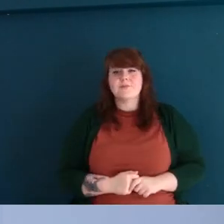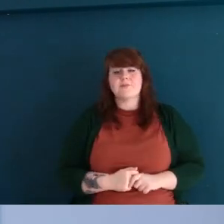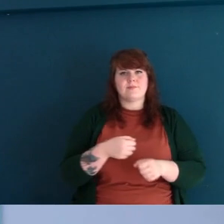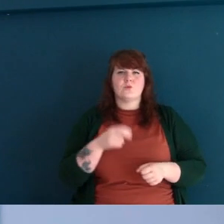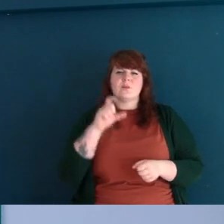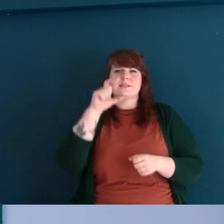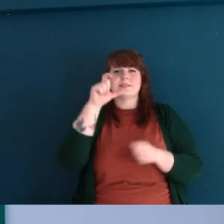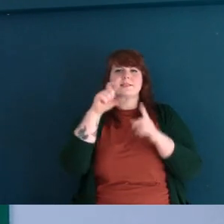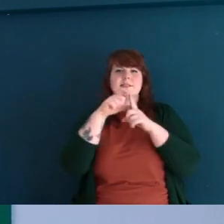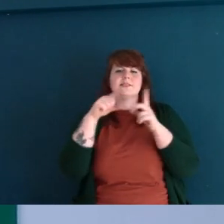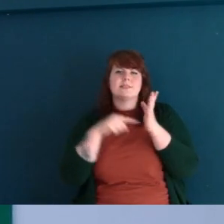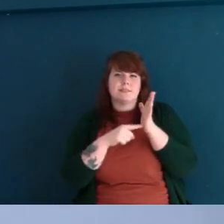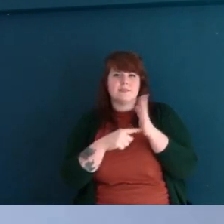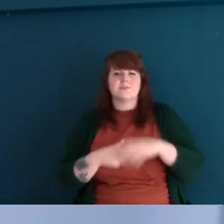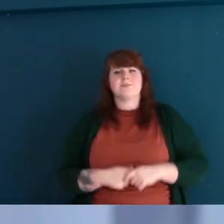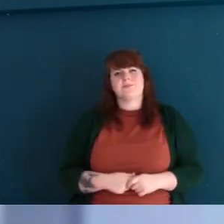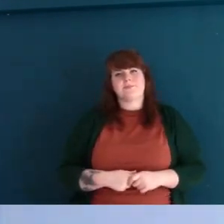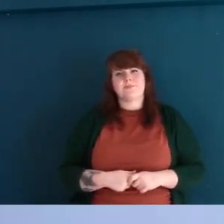This is where C1 corridor.